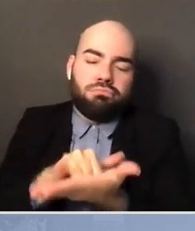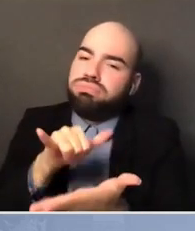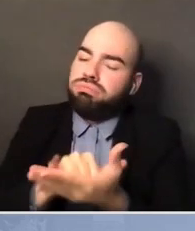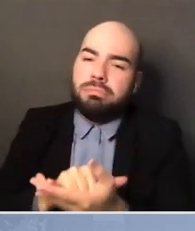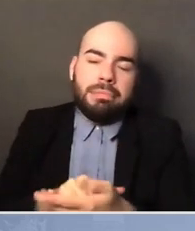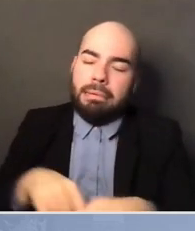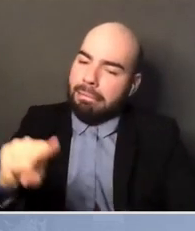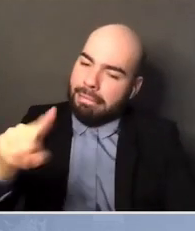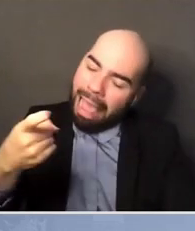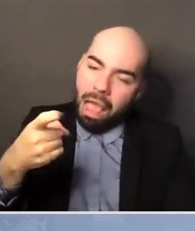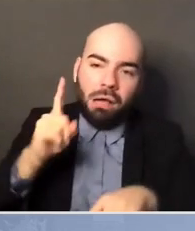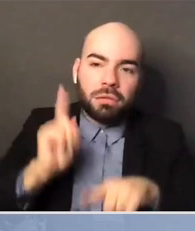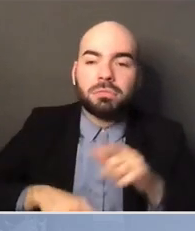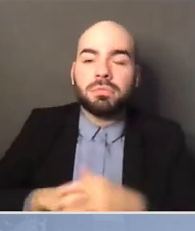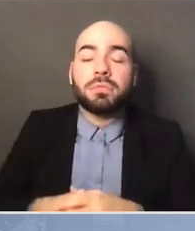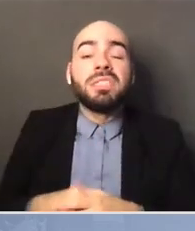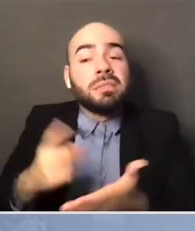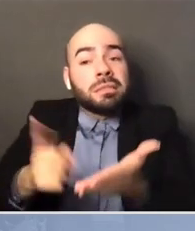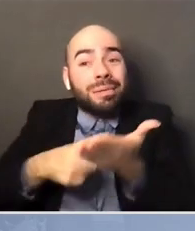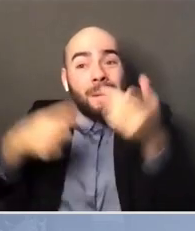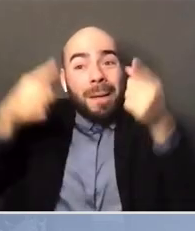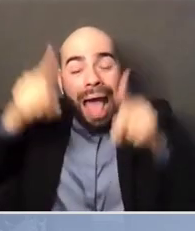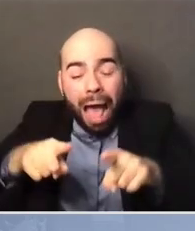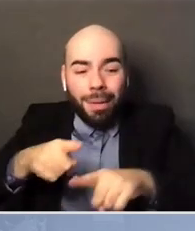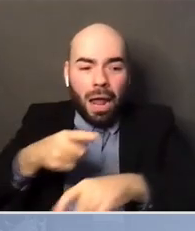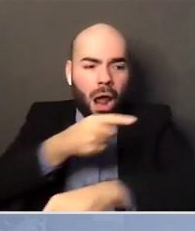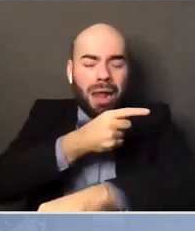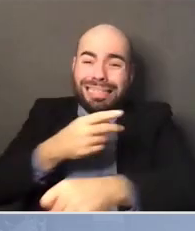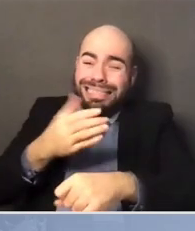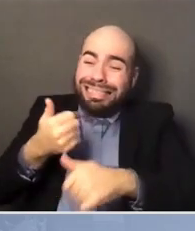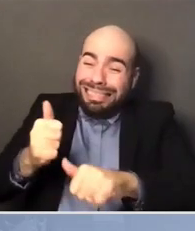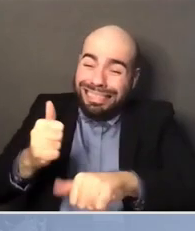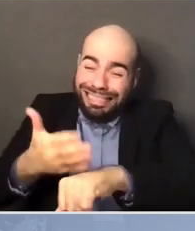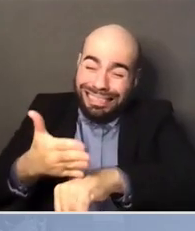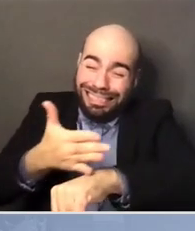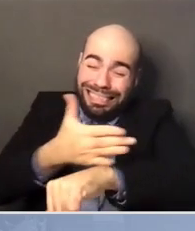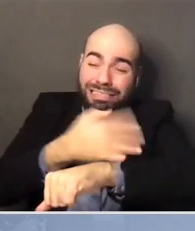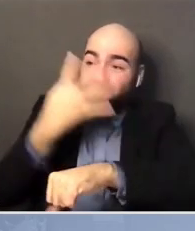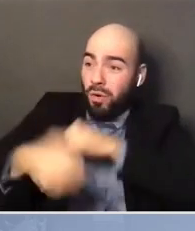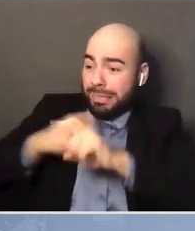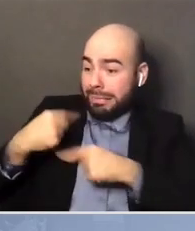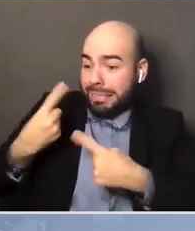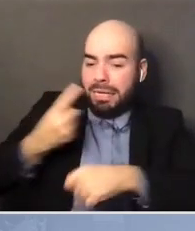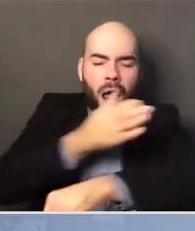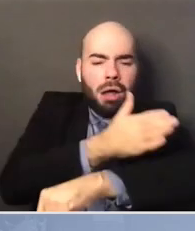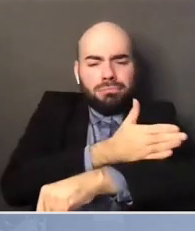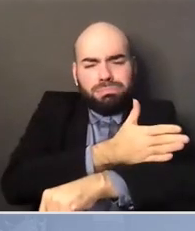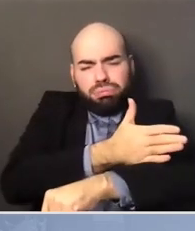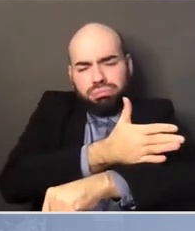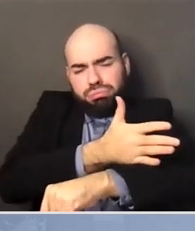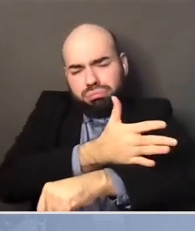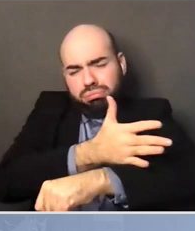you go so far backwards that it becomes really hard then to dig yourself out of that hole.